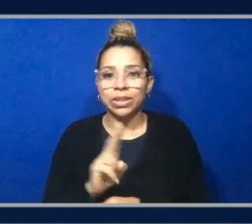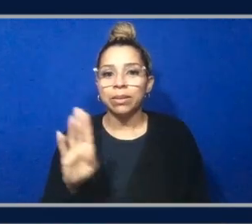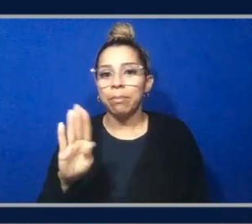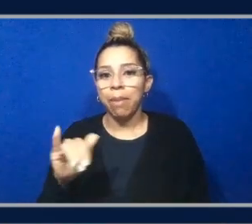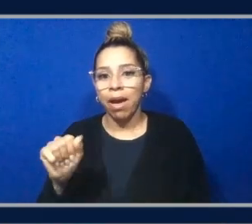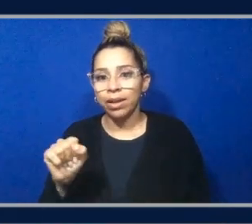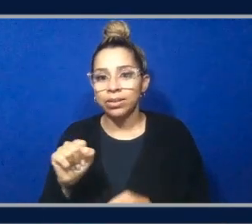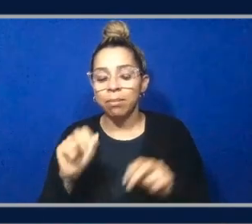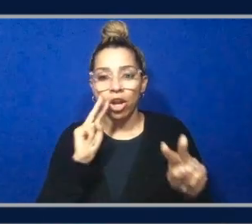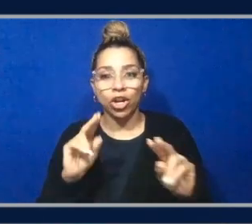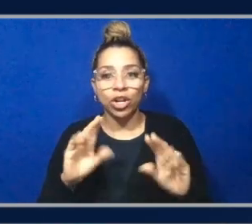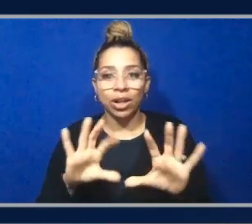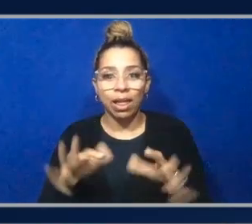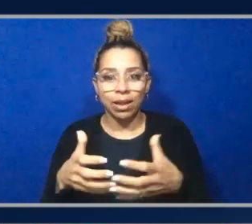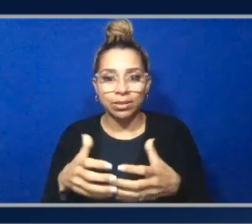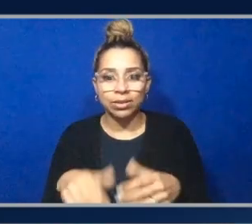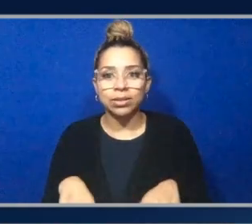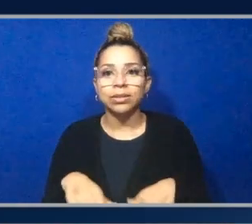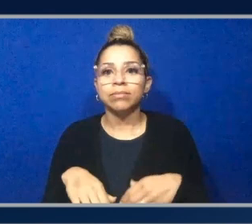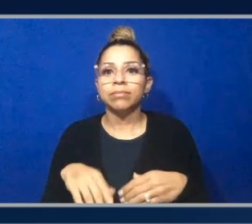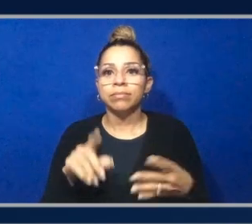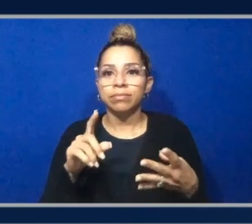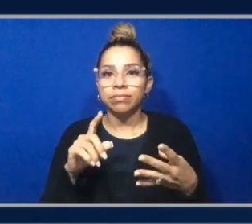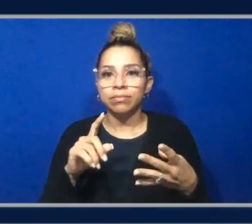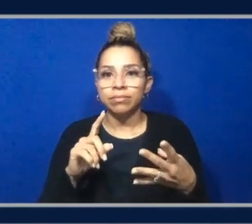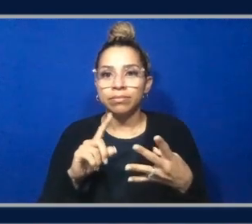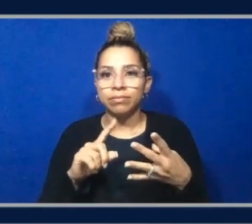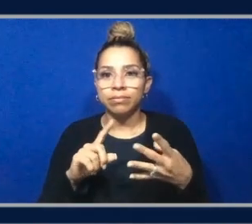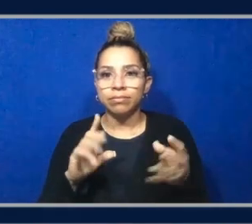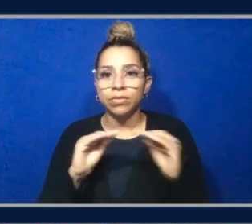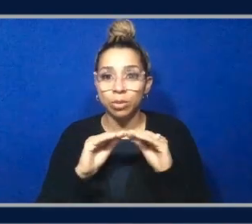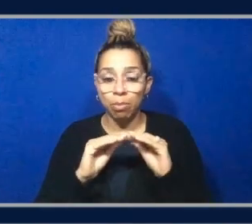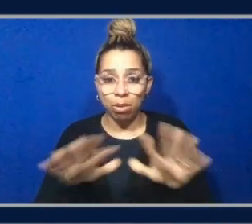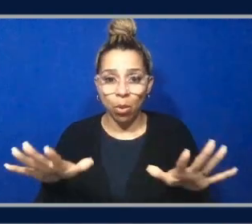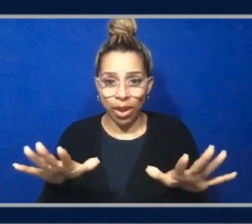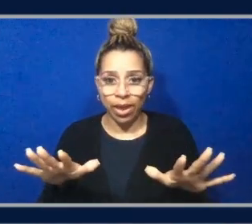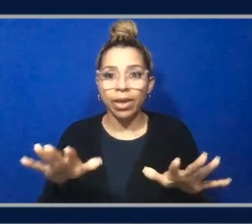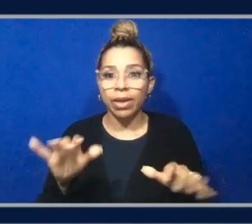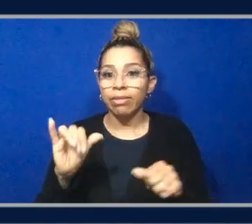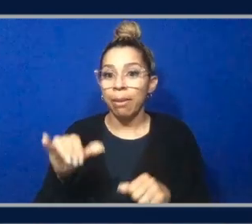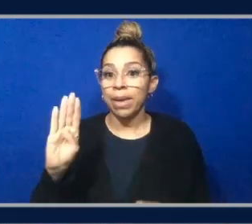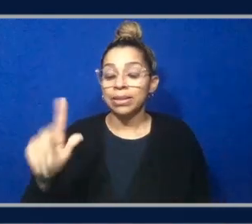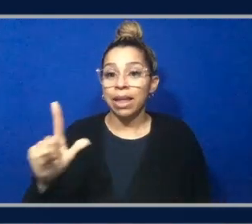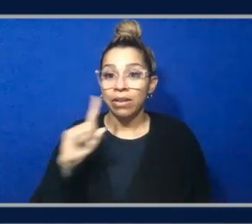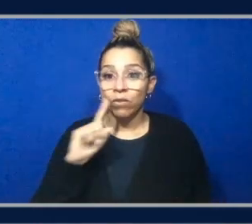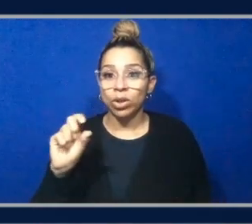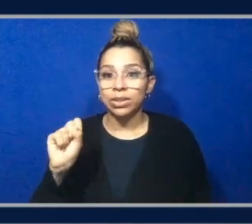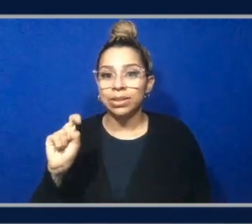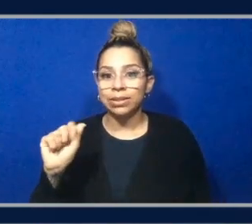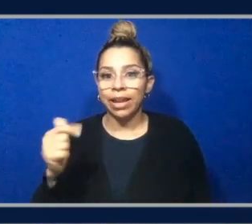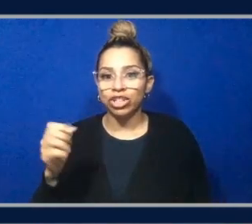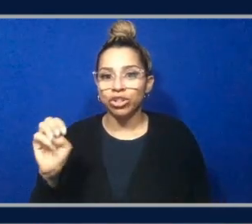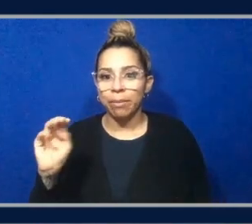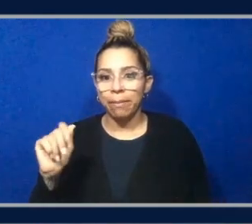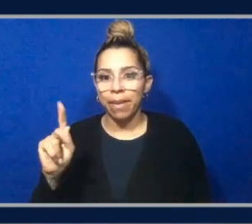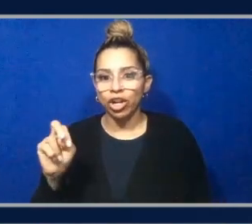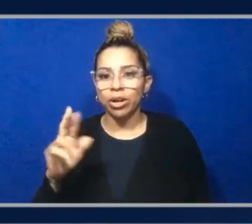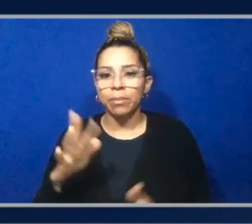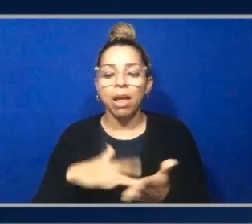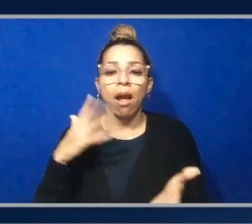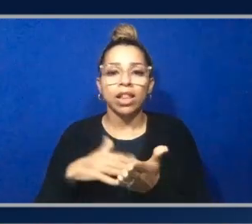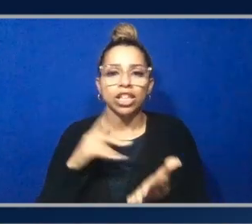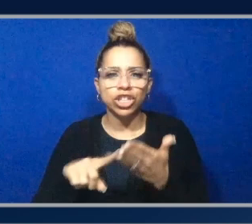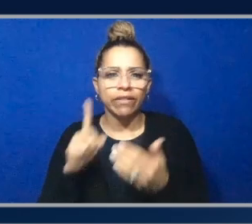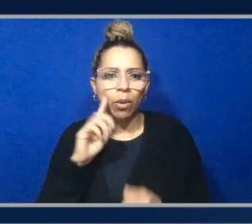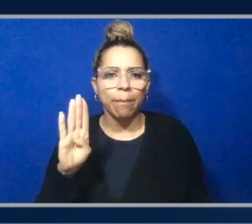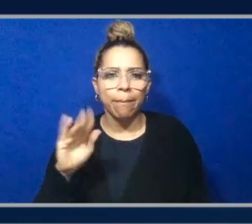baseline to SageMaker model monitor. Periodically check for bias drift and capture violations. Configure alerts in